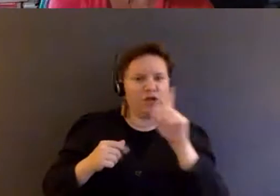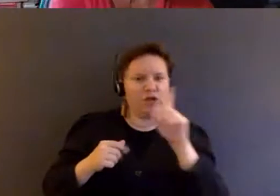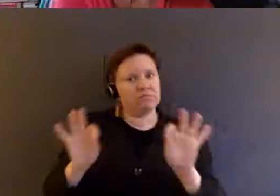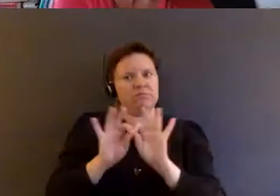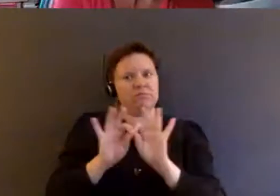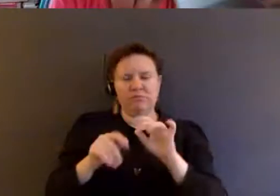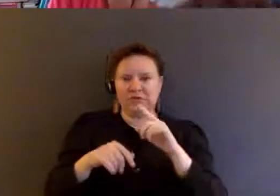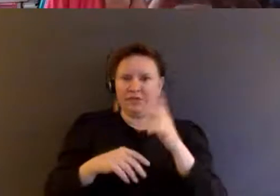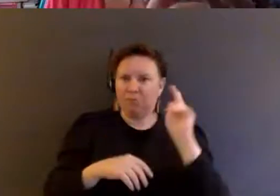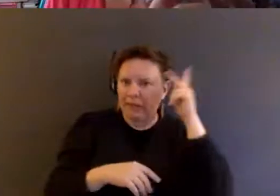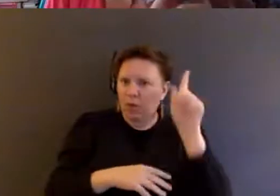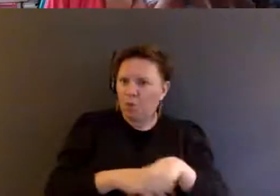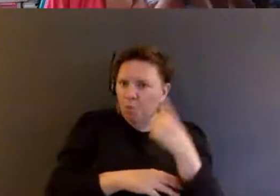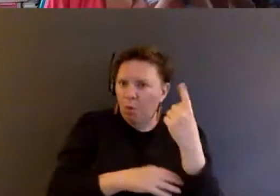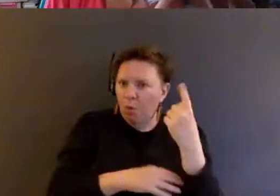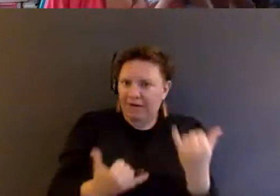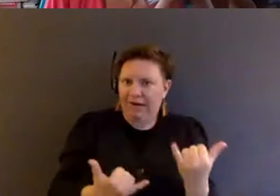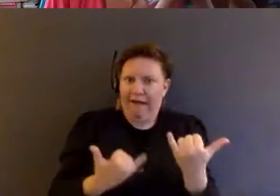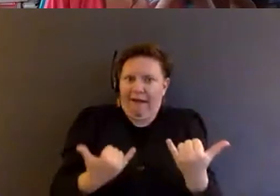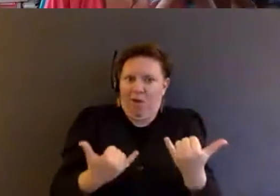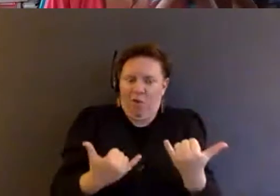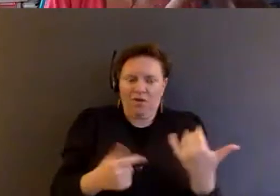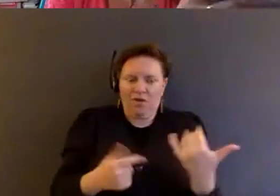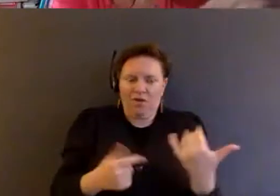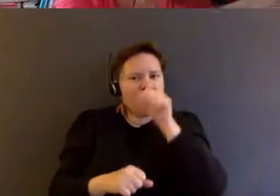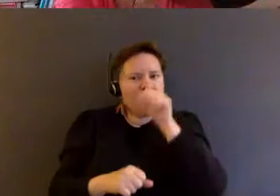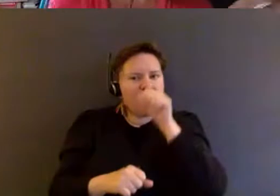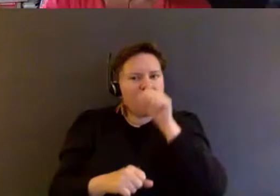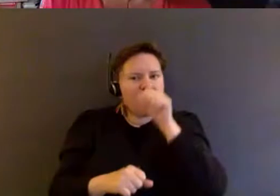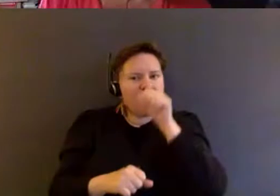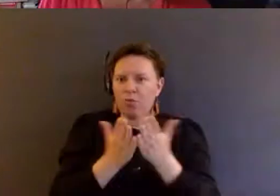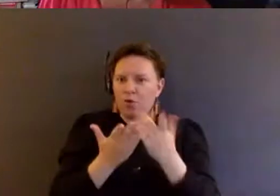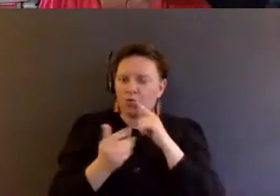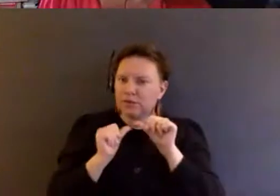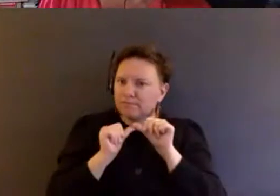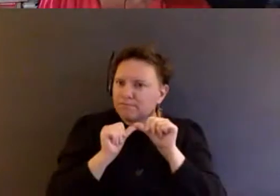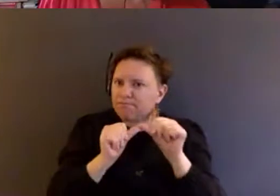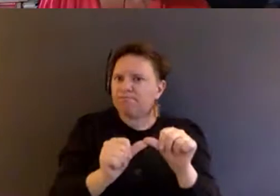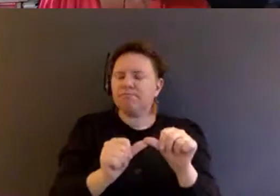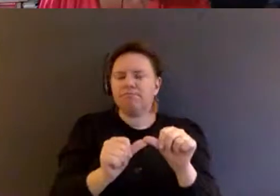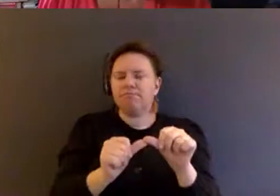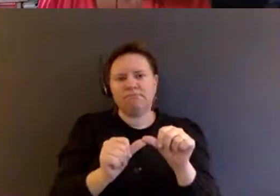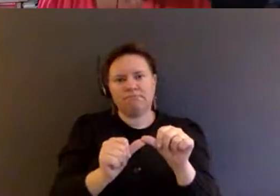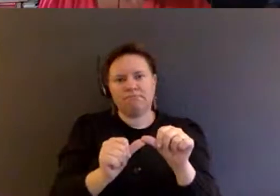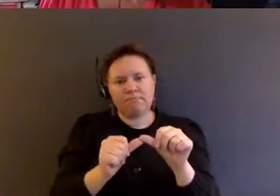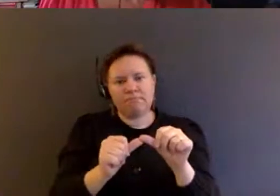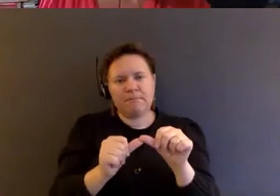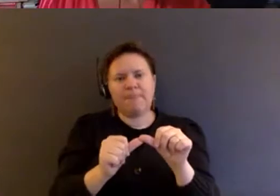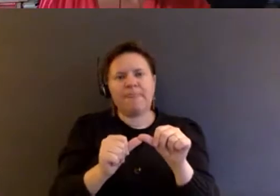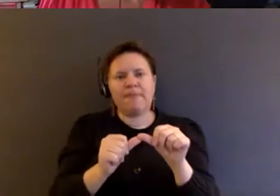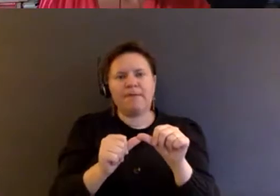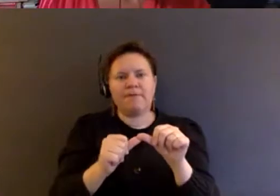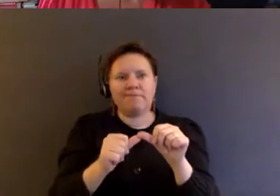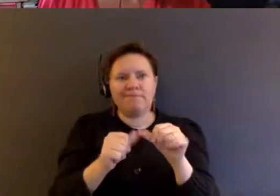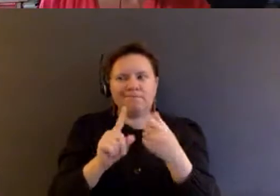well, just to remind us. And I love how the book really pushes this, you know, pushes us away from